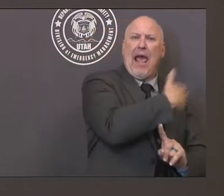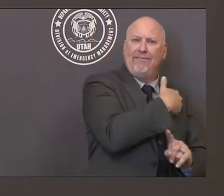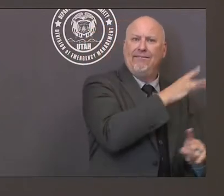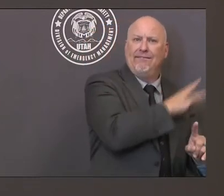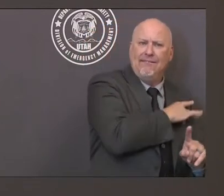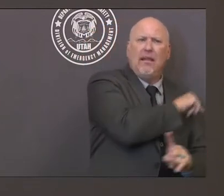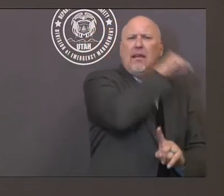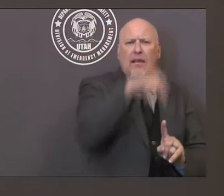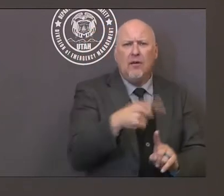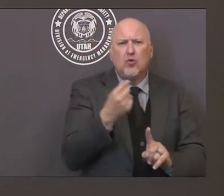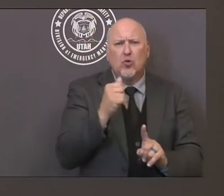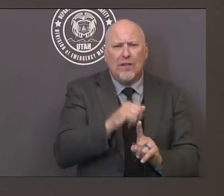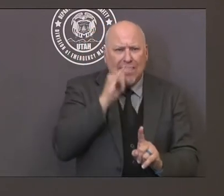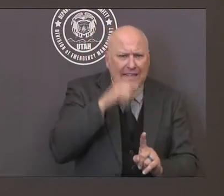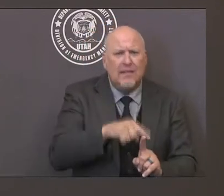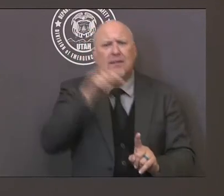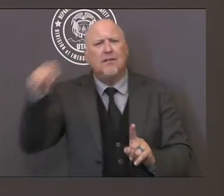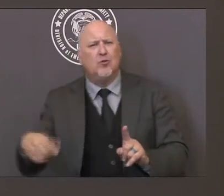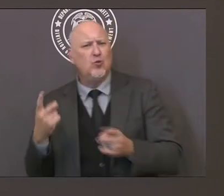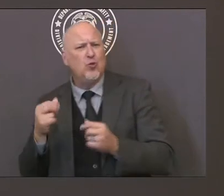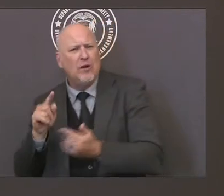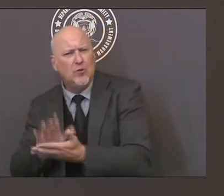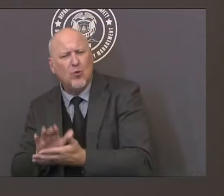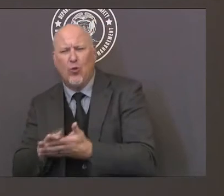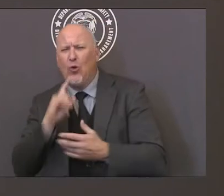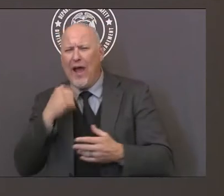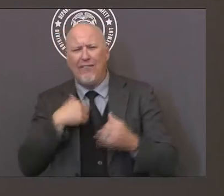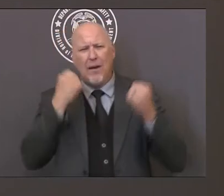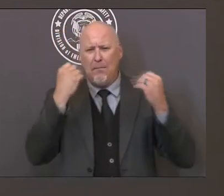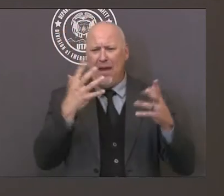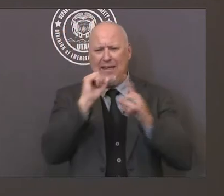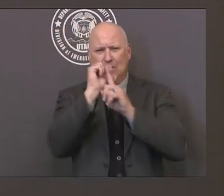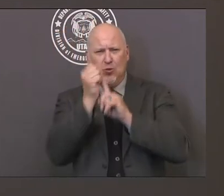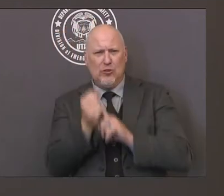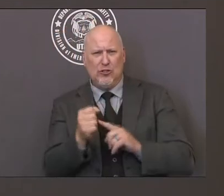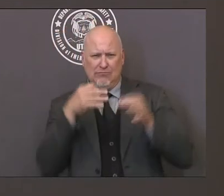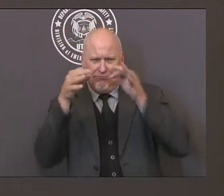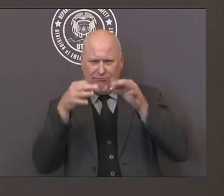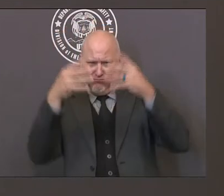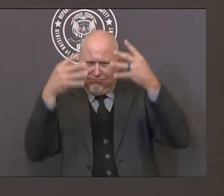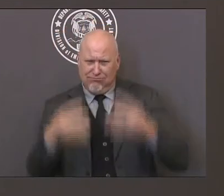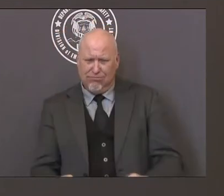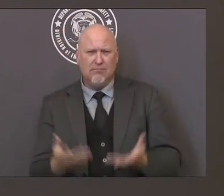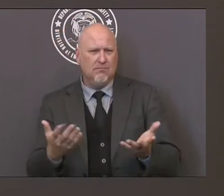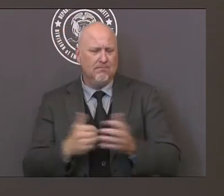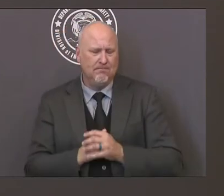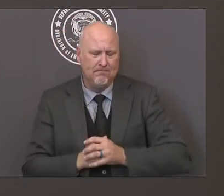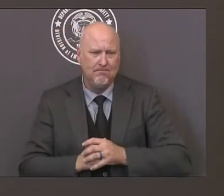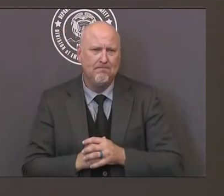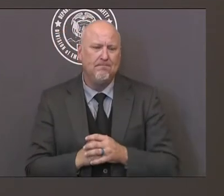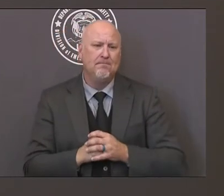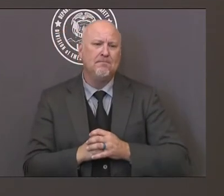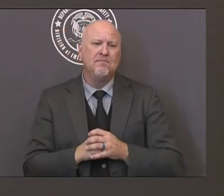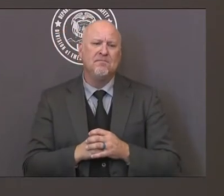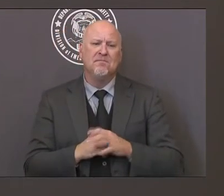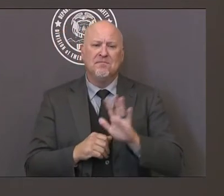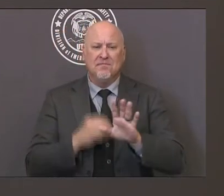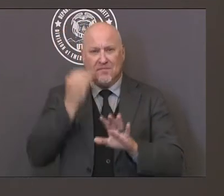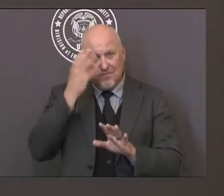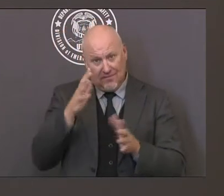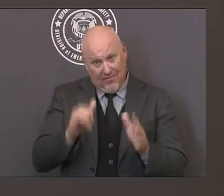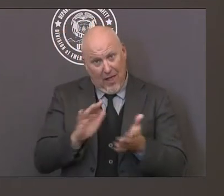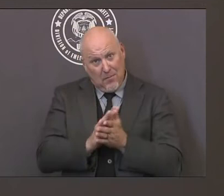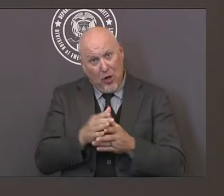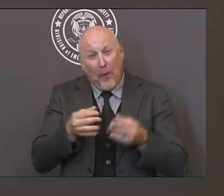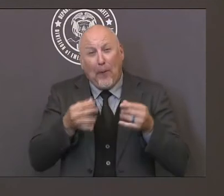into a very usable format. People might seem overwhelmed by 102 pages but I can tell you that I read through